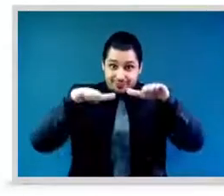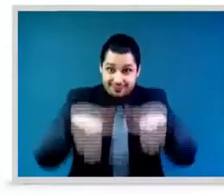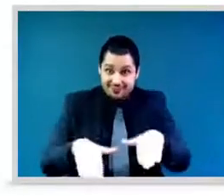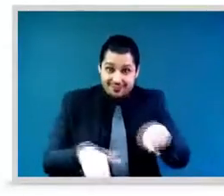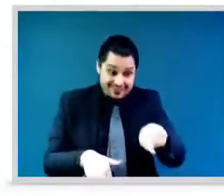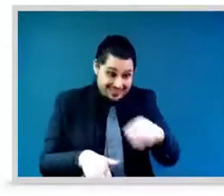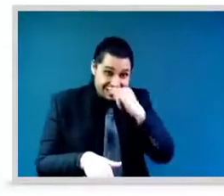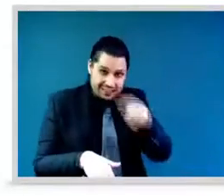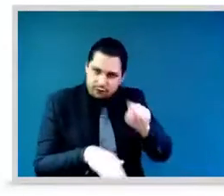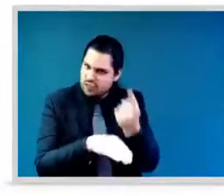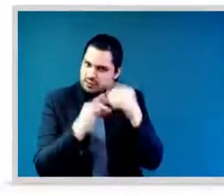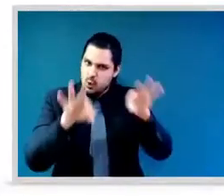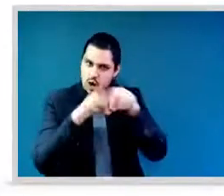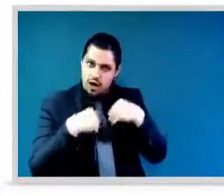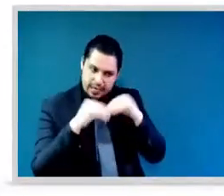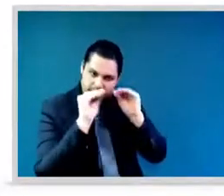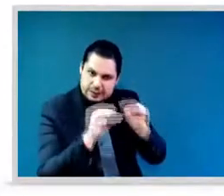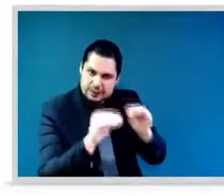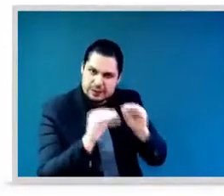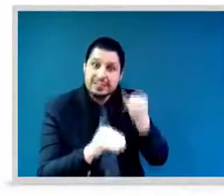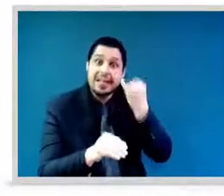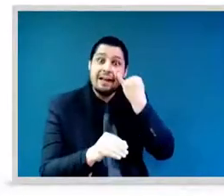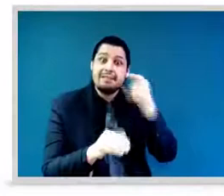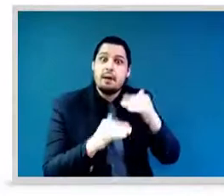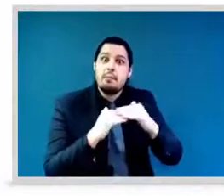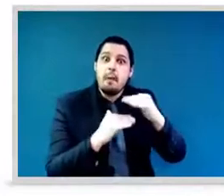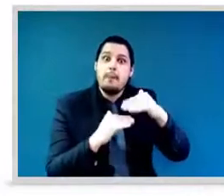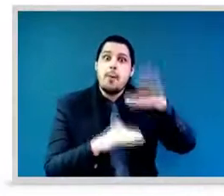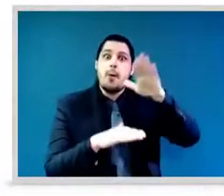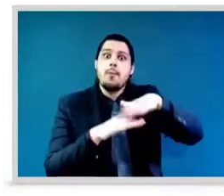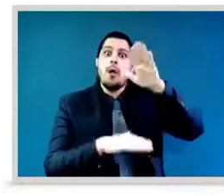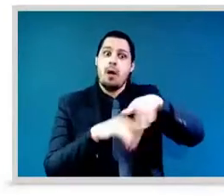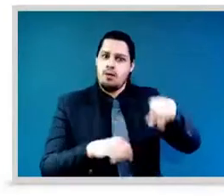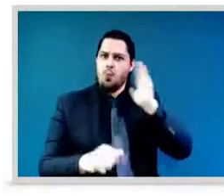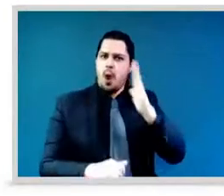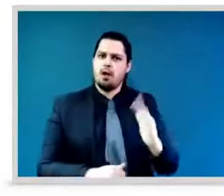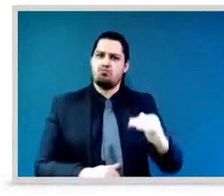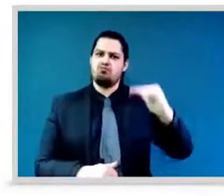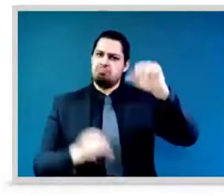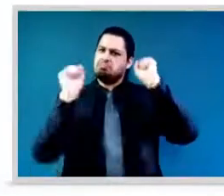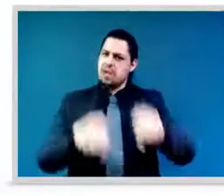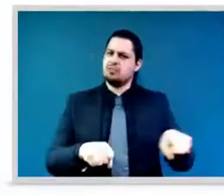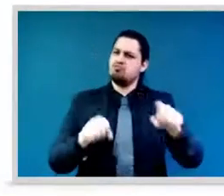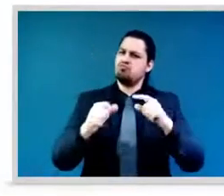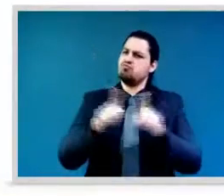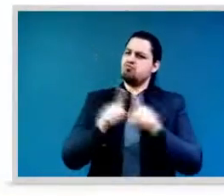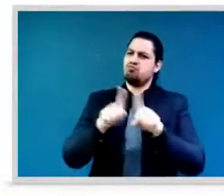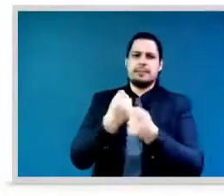and decision making and be part of the transformative leadership we all will benefit from